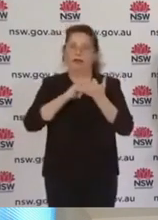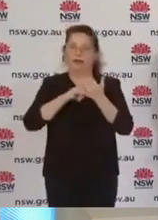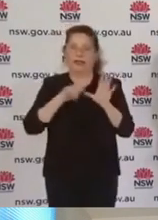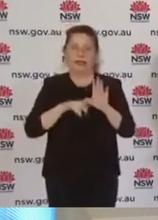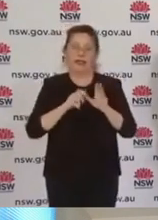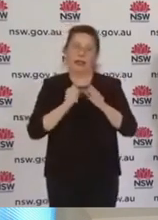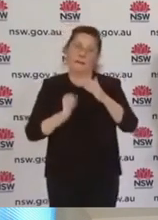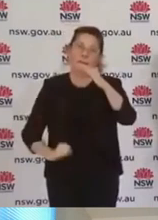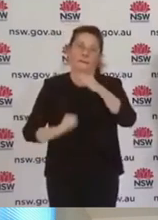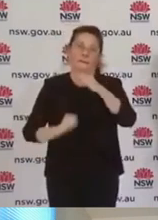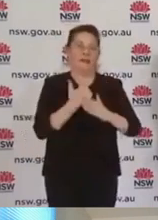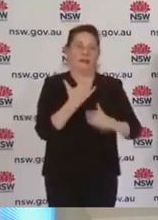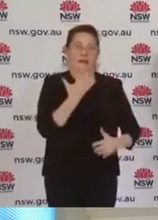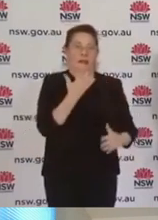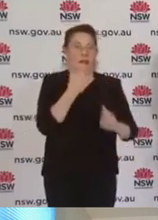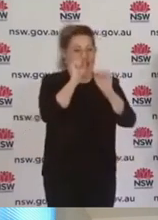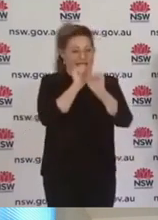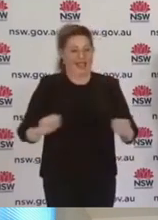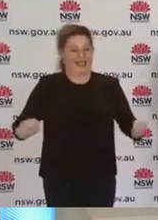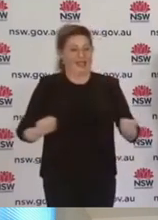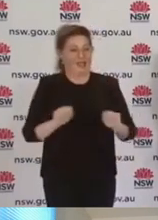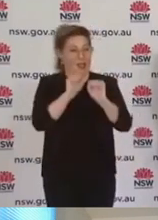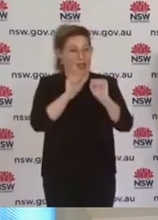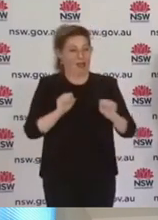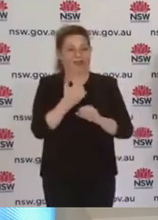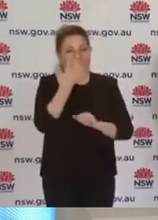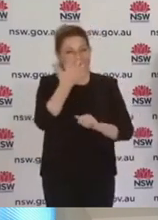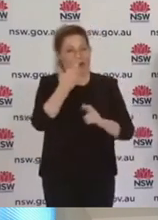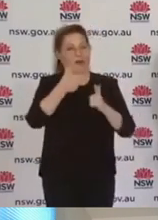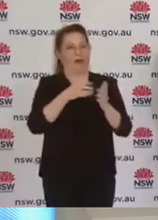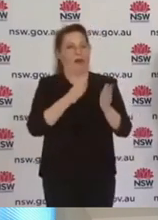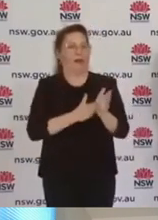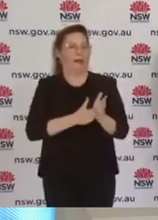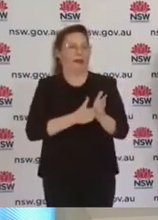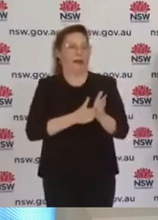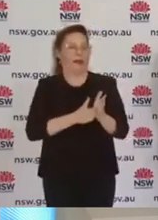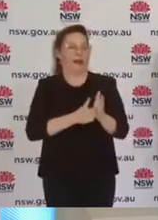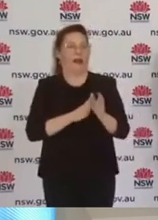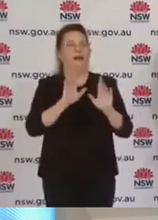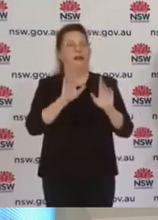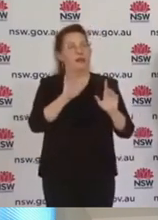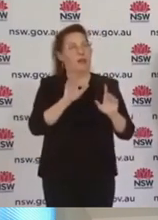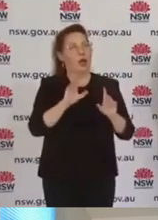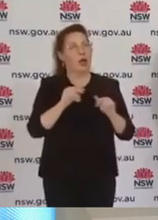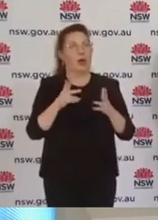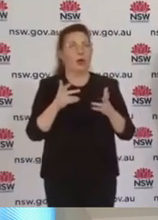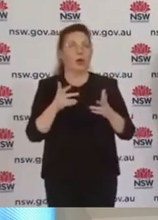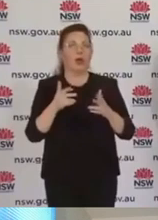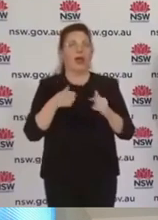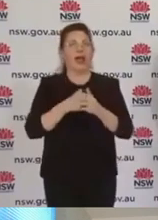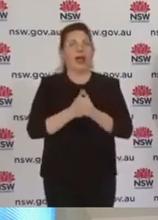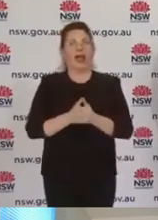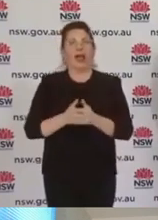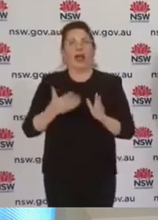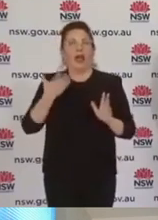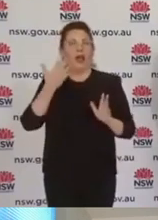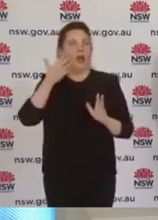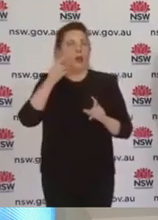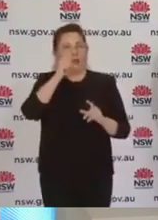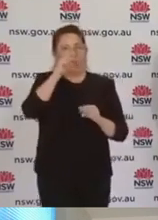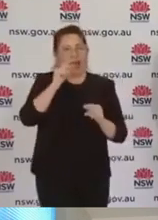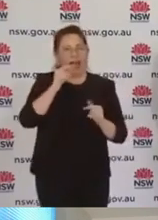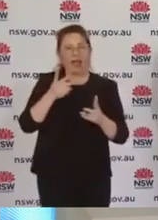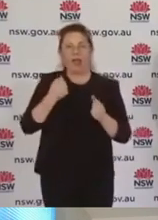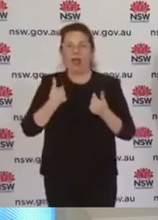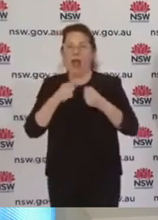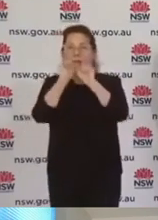that exercise means only exercise and supervision of children. So the word recreation will not leave any doubt that word